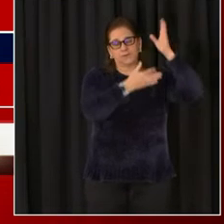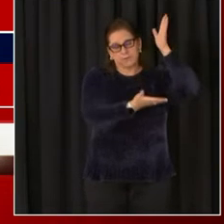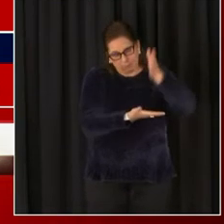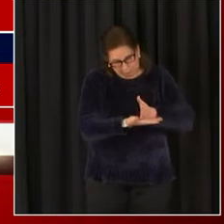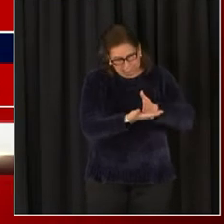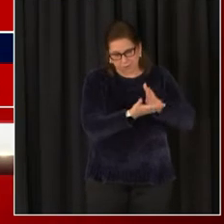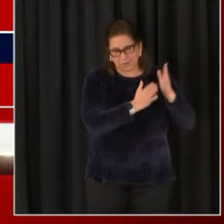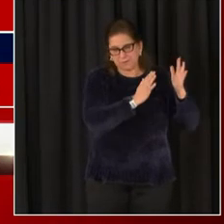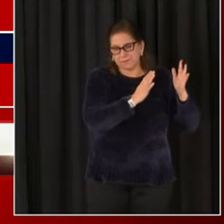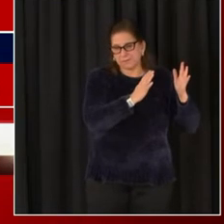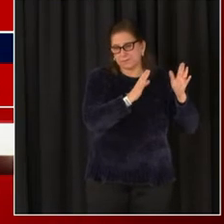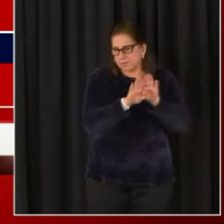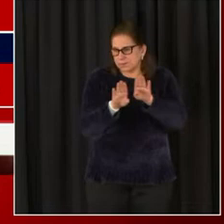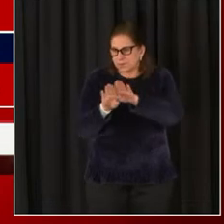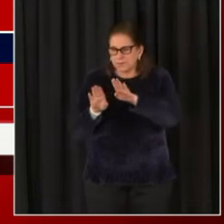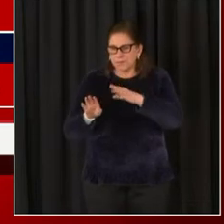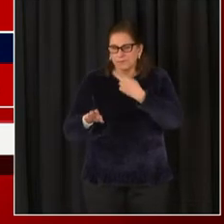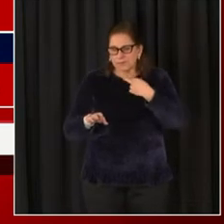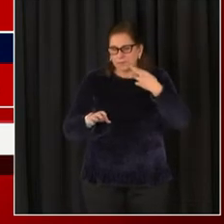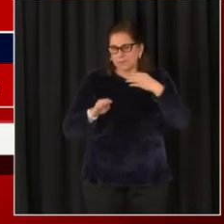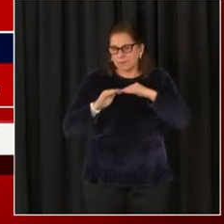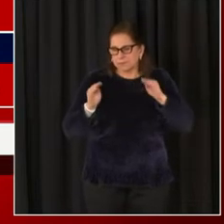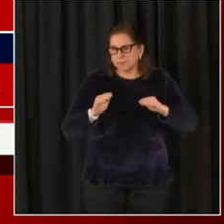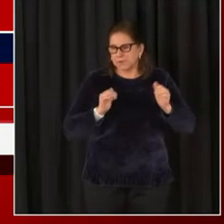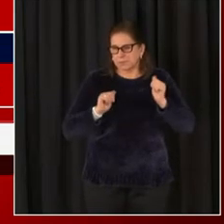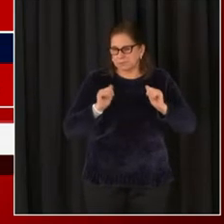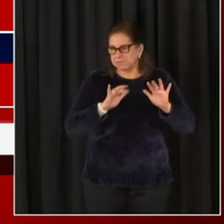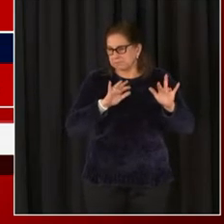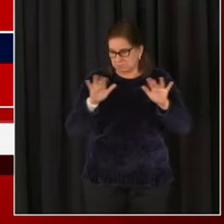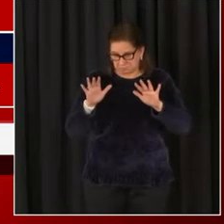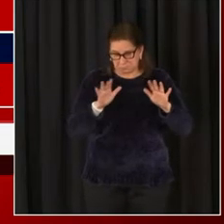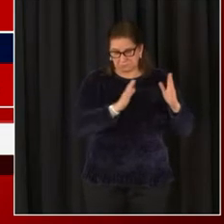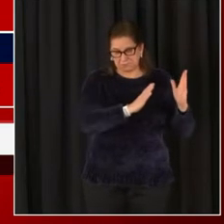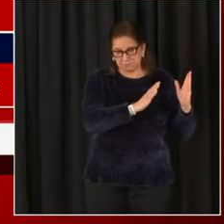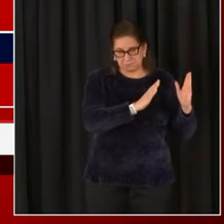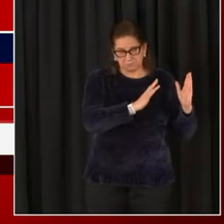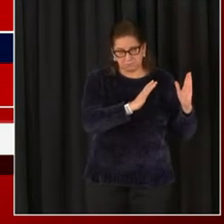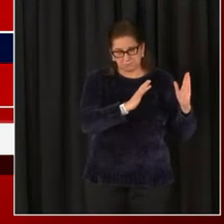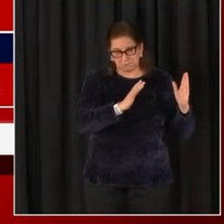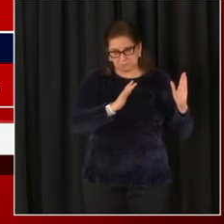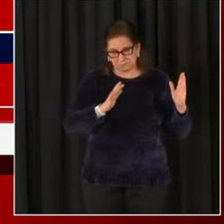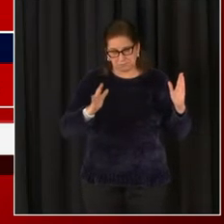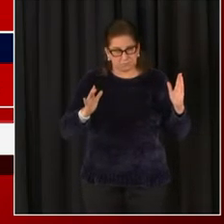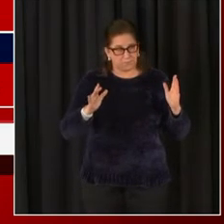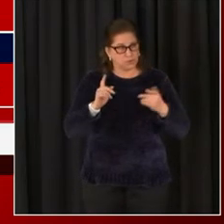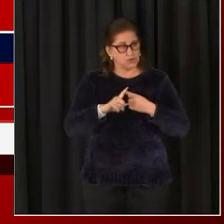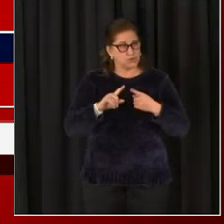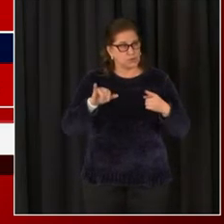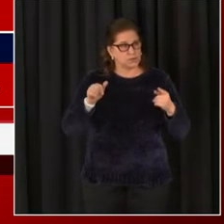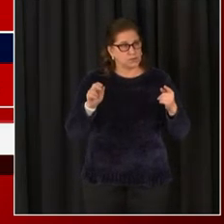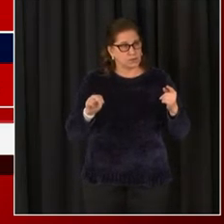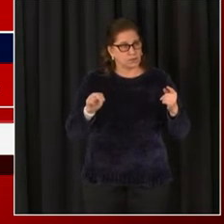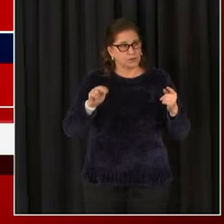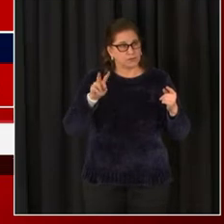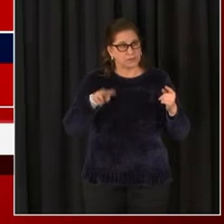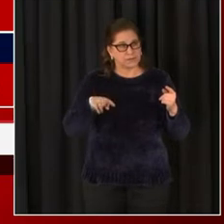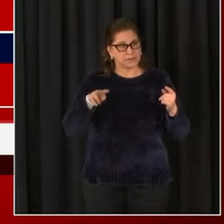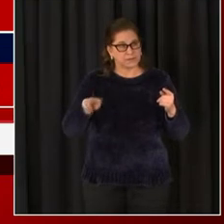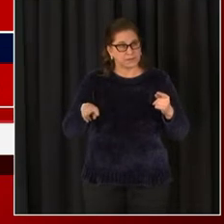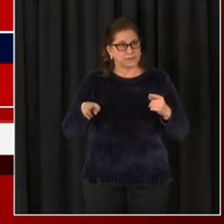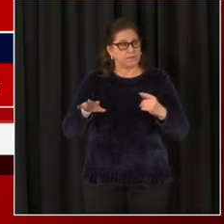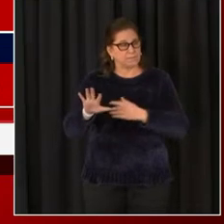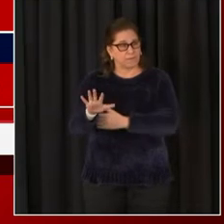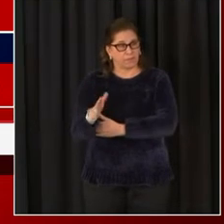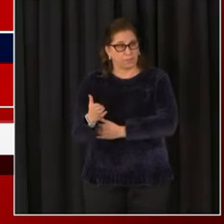end Friday, January the 22nd at 5 a.m., and that means that restaurants